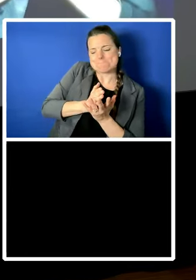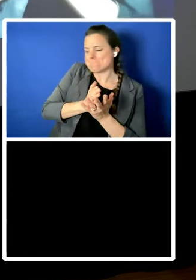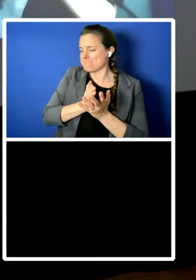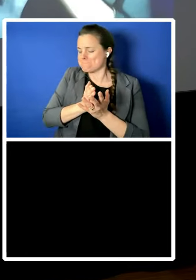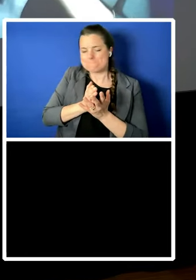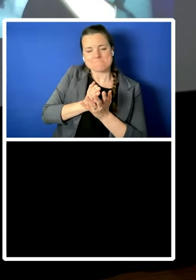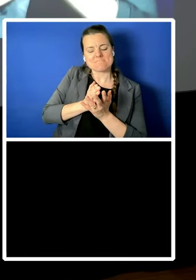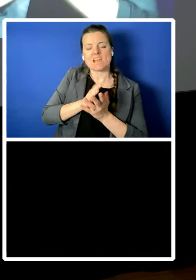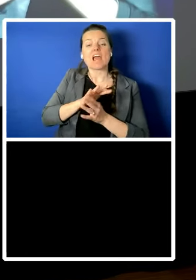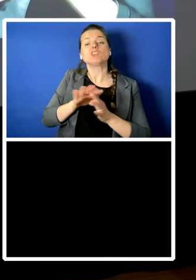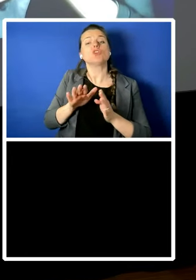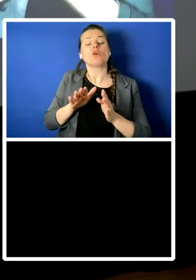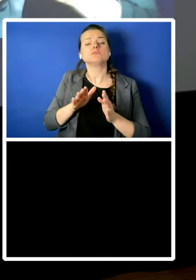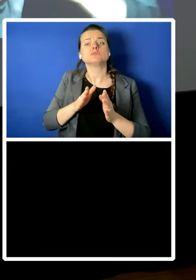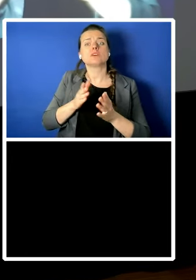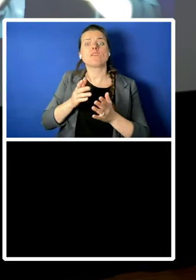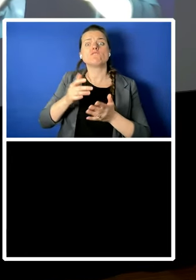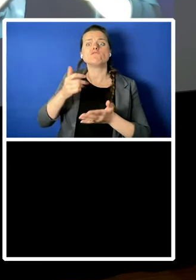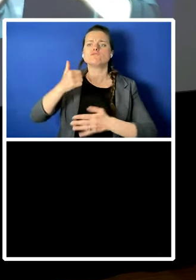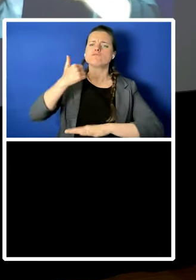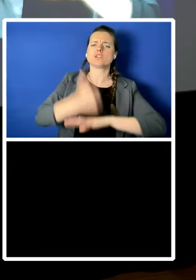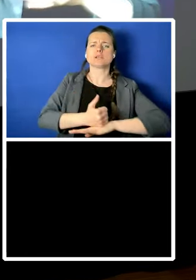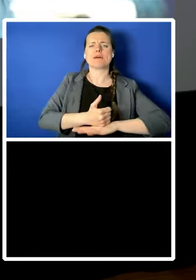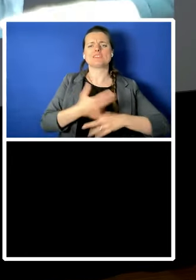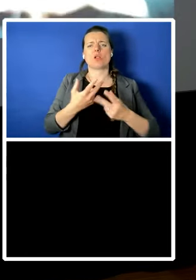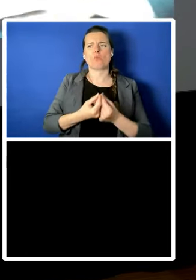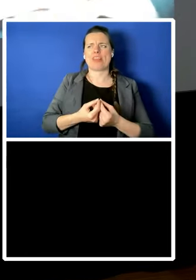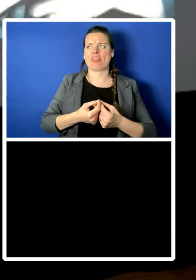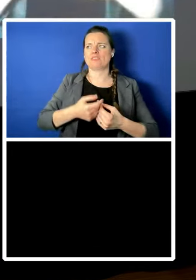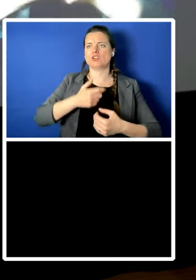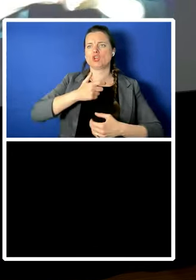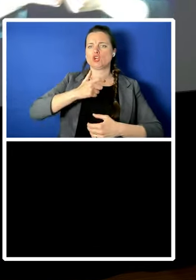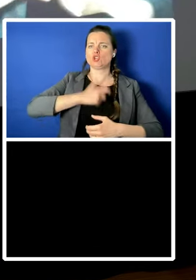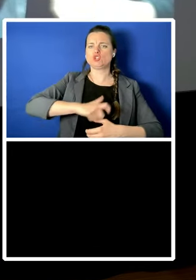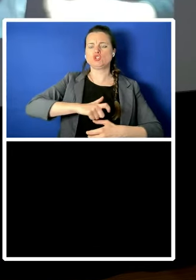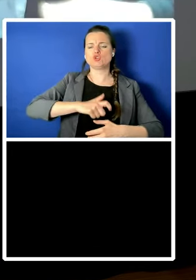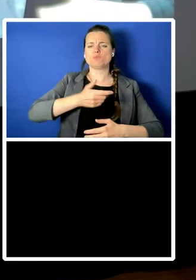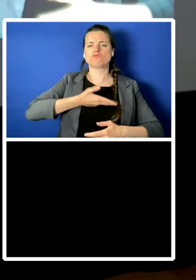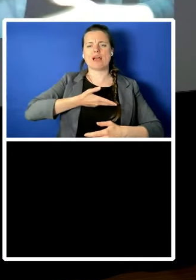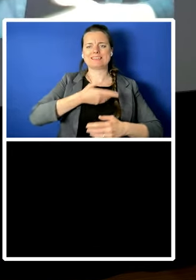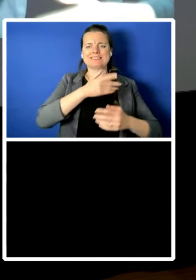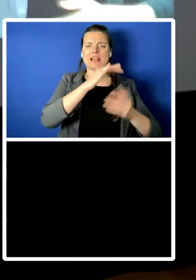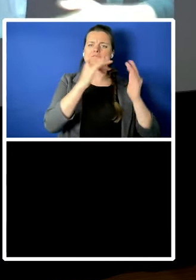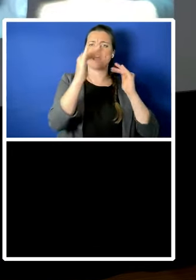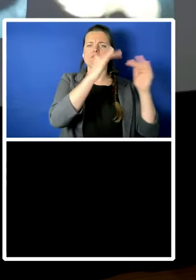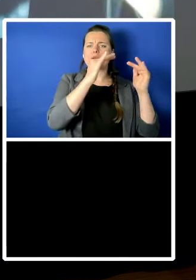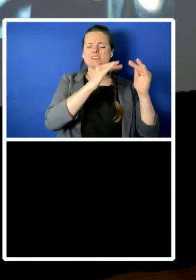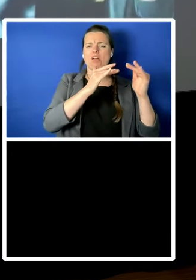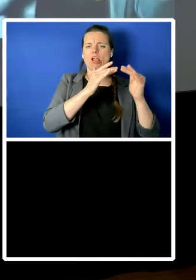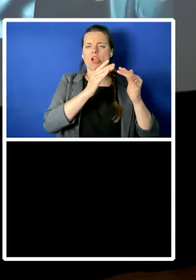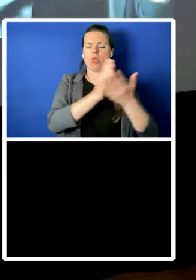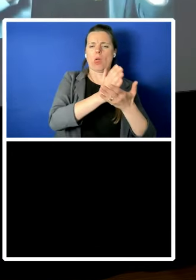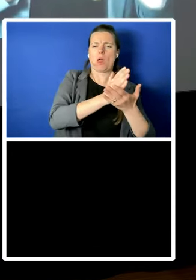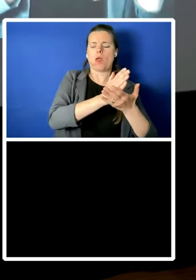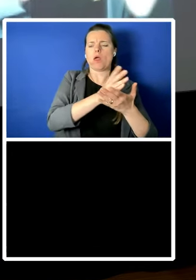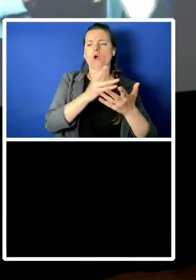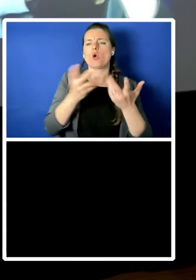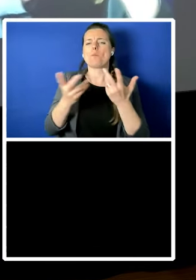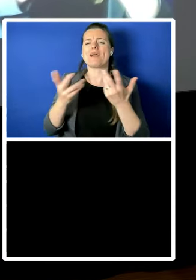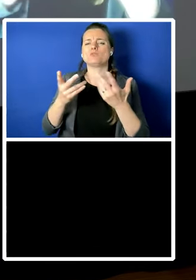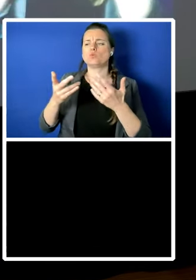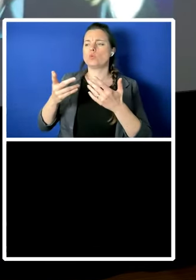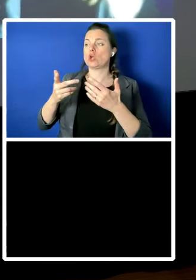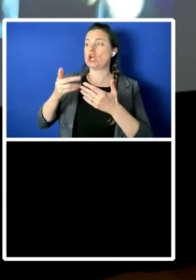rights and the environment any more than there's a fundamental tension between privacy and security or free speech and